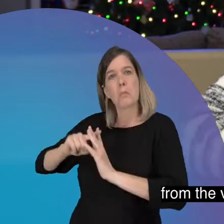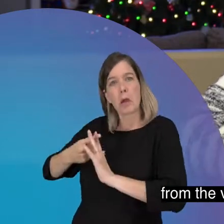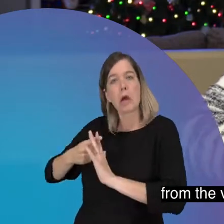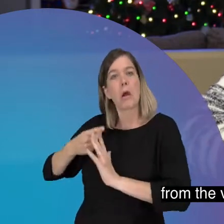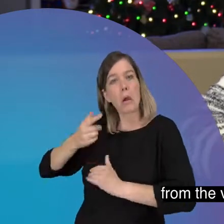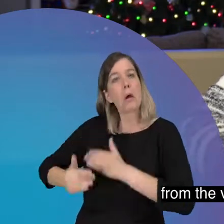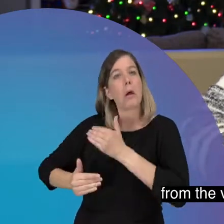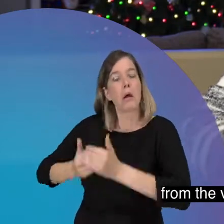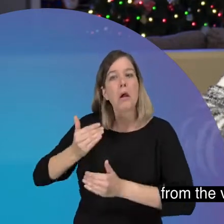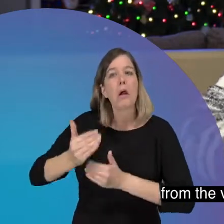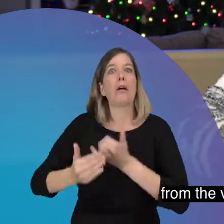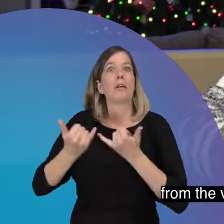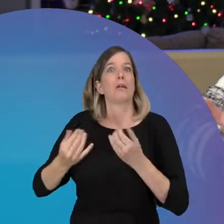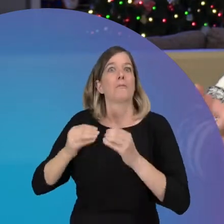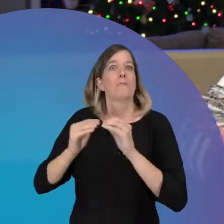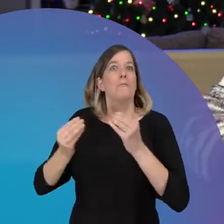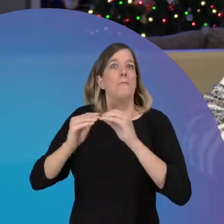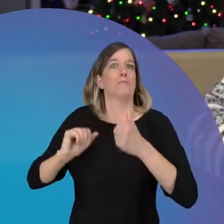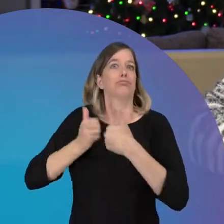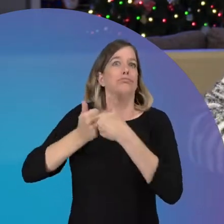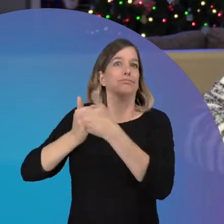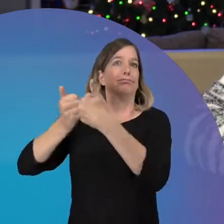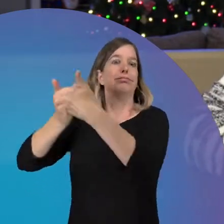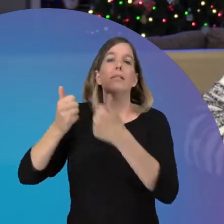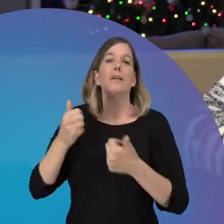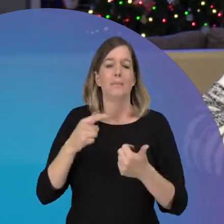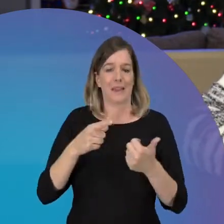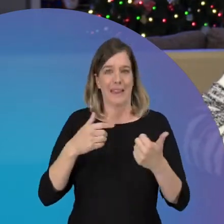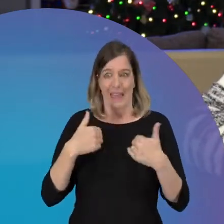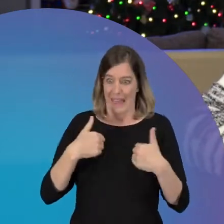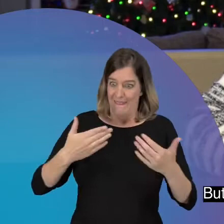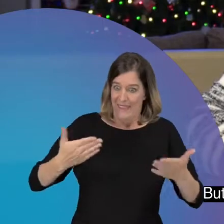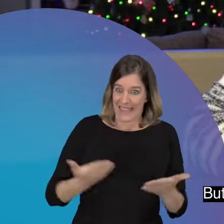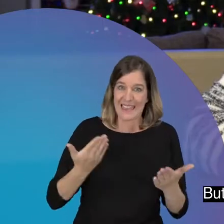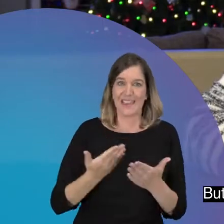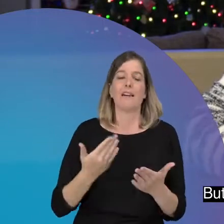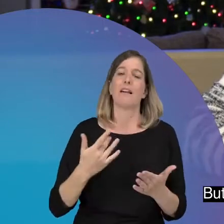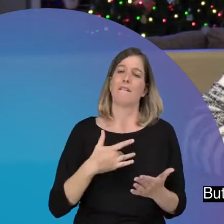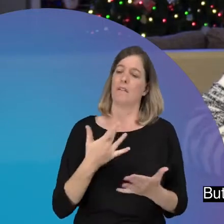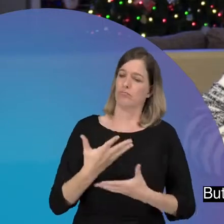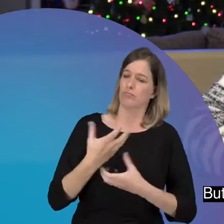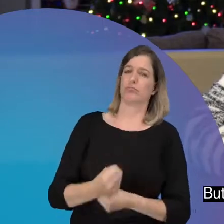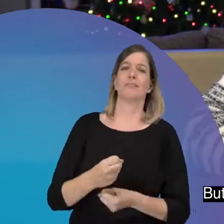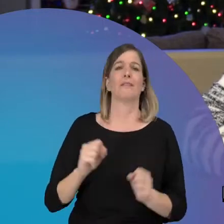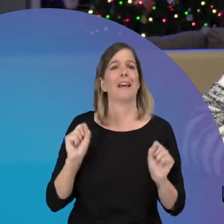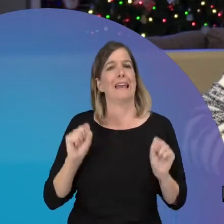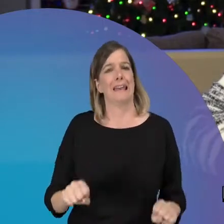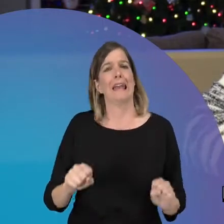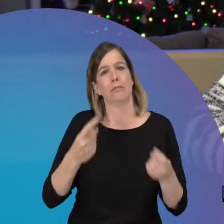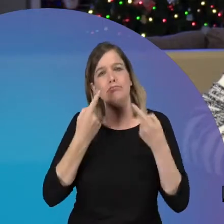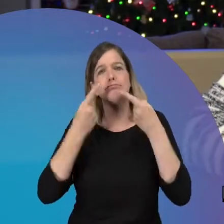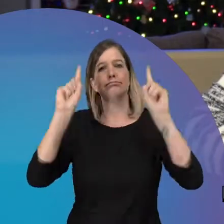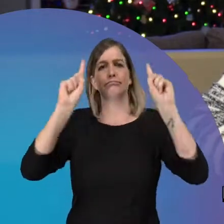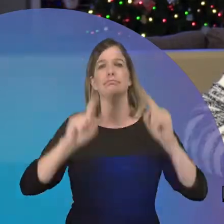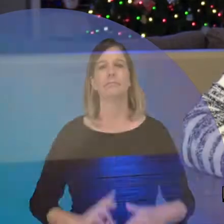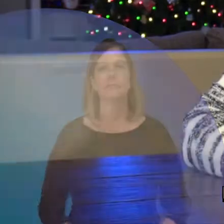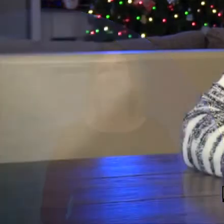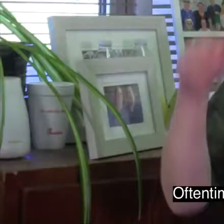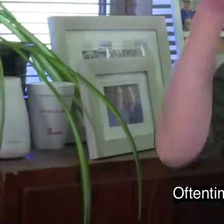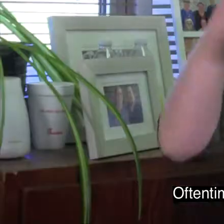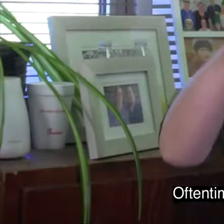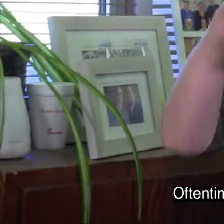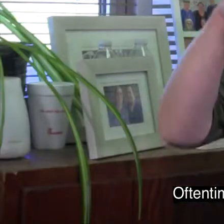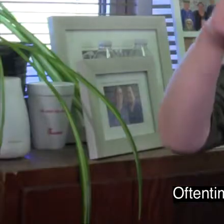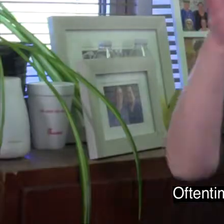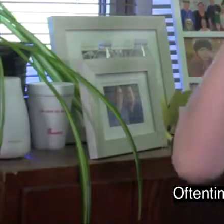beginning to now it's getting harder and harder and harder, but the fact that she's right here, I have no doubt that I can do it.